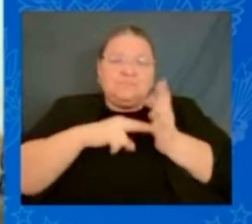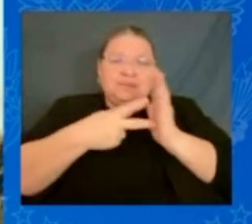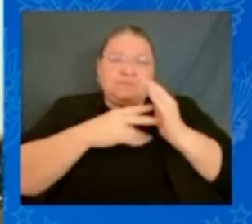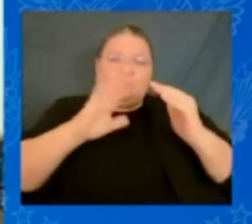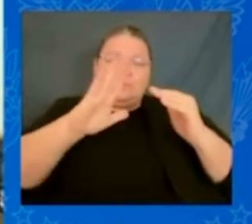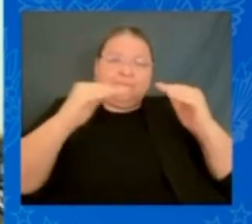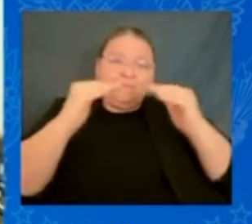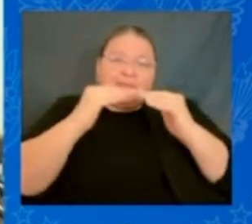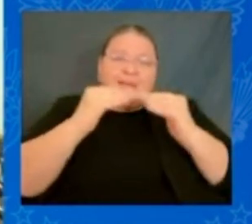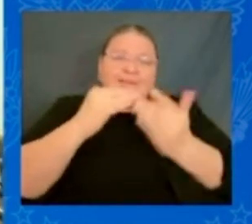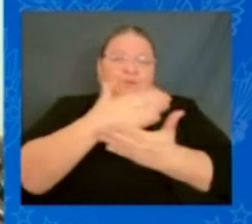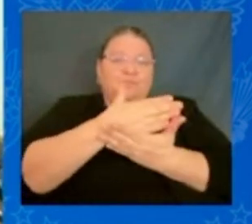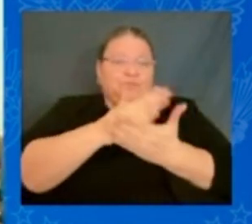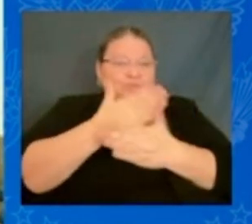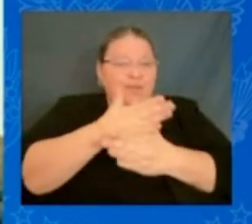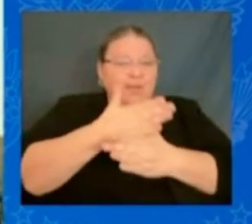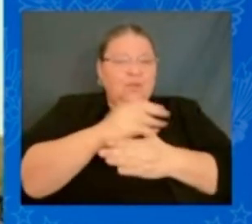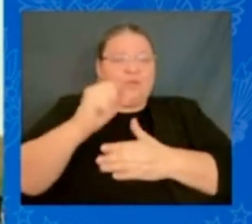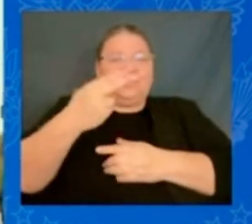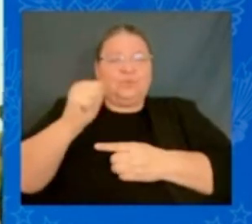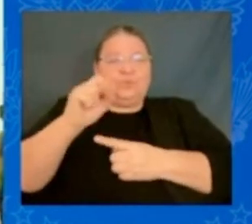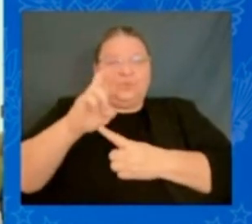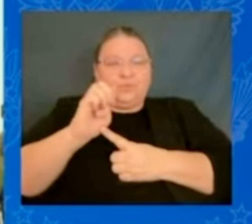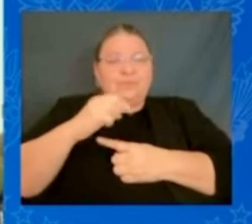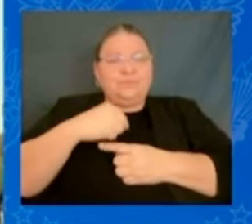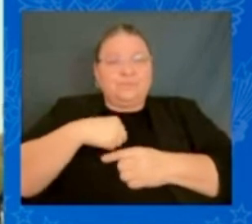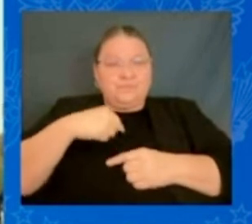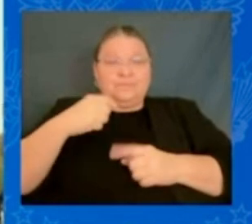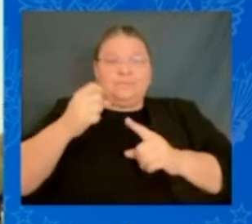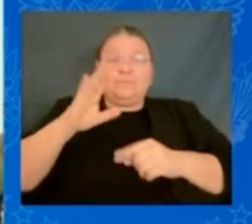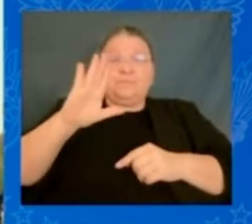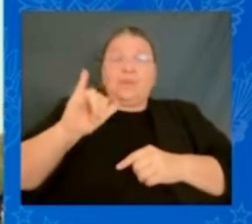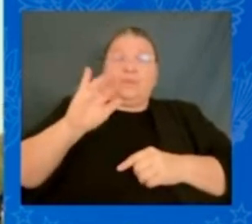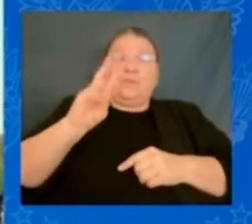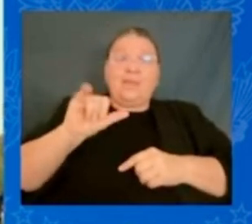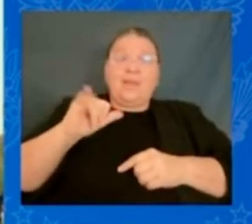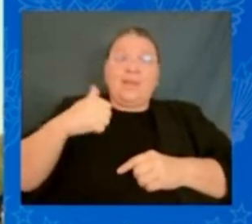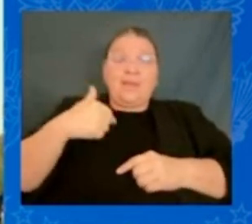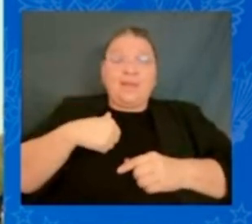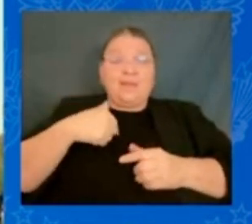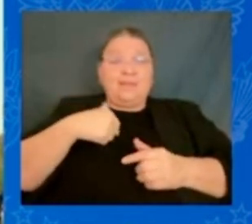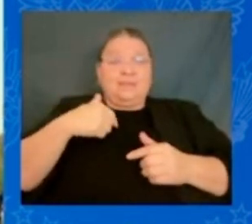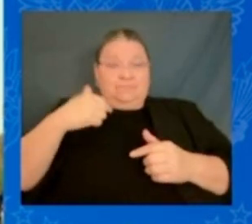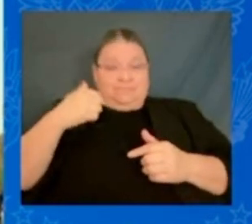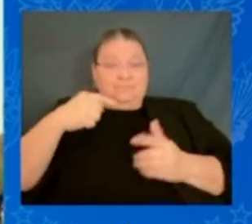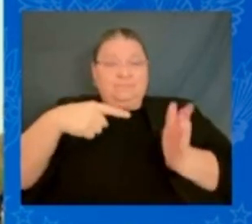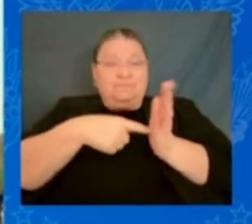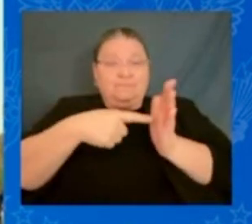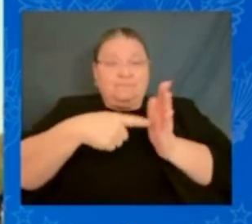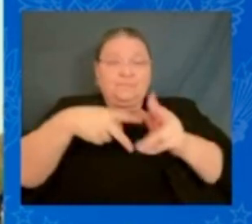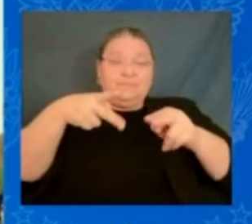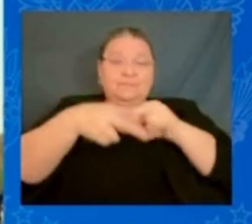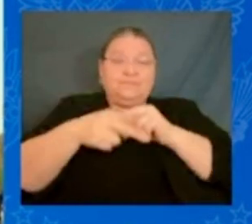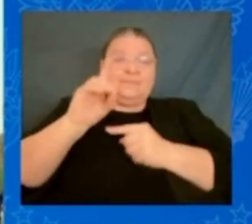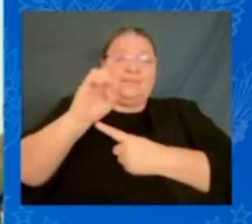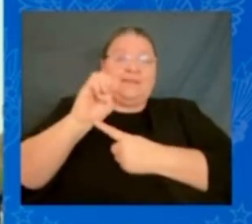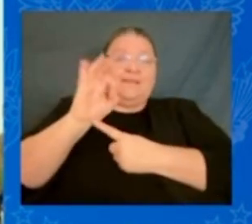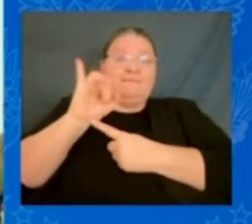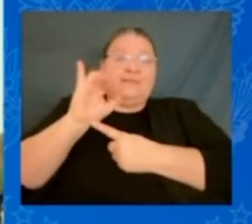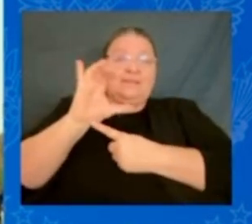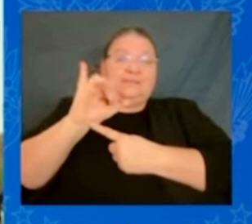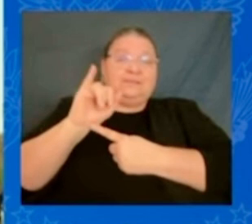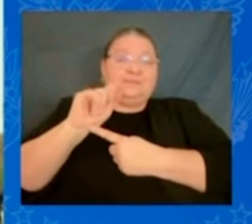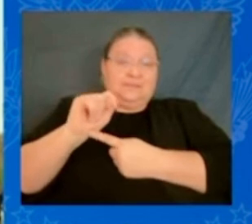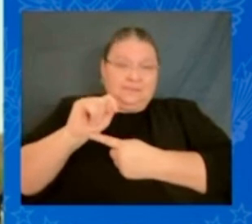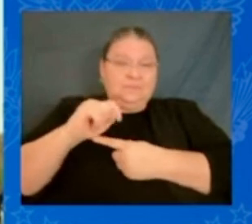And there's no — and, by the way, we'll also cut the deficit when we have them begin to pay their fair share. Look, with